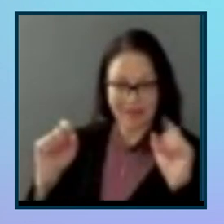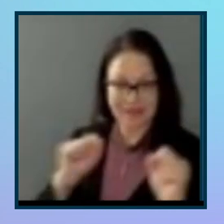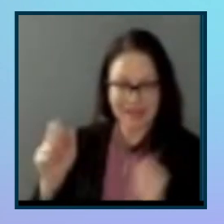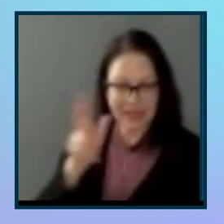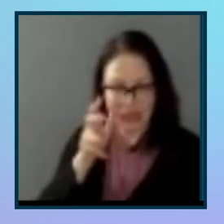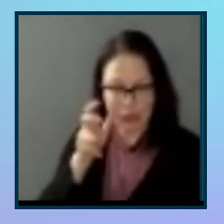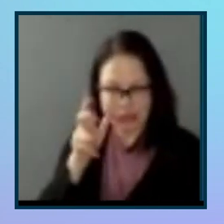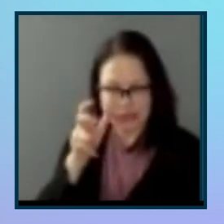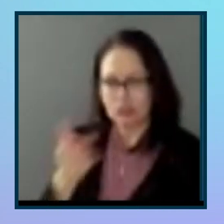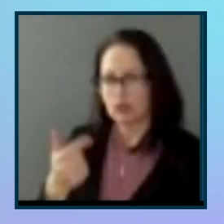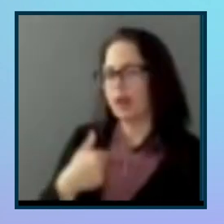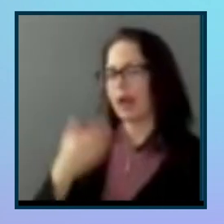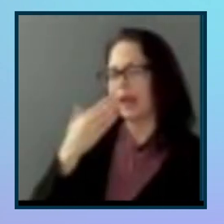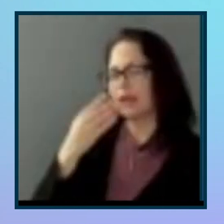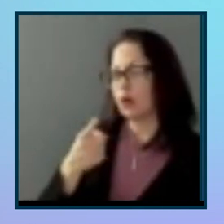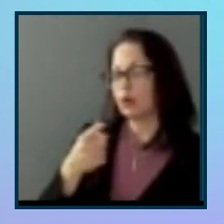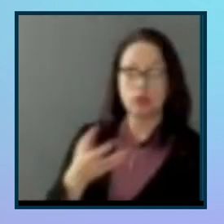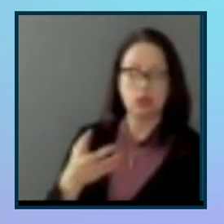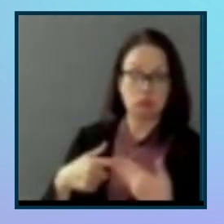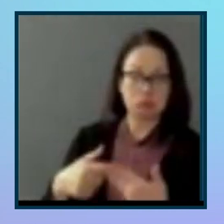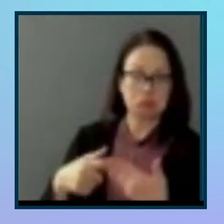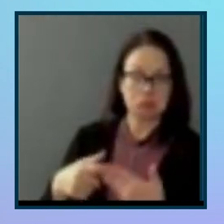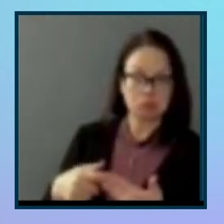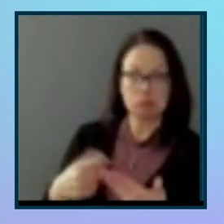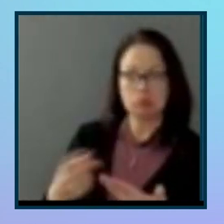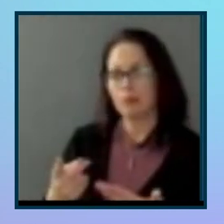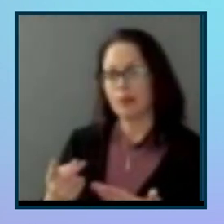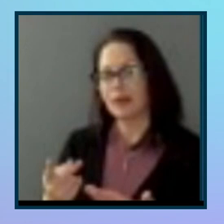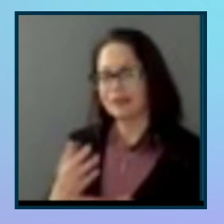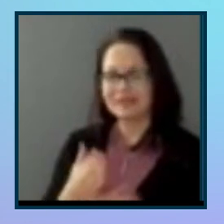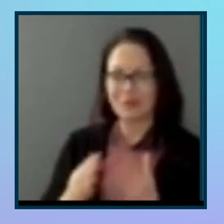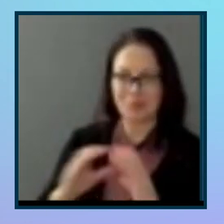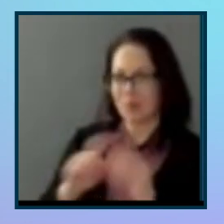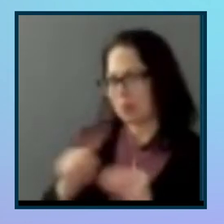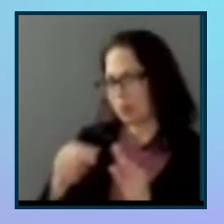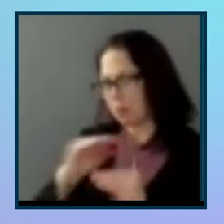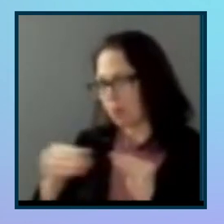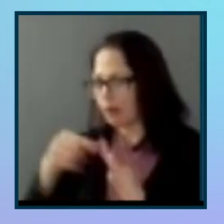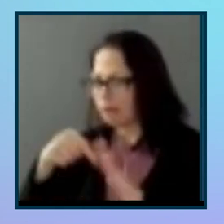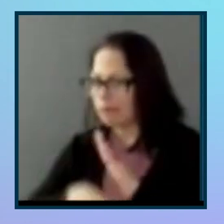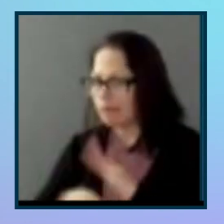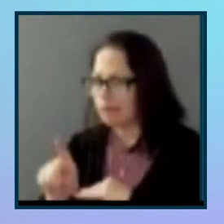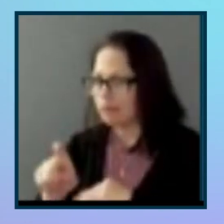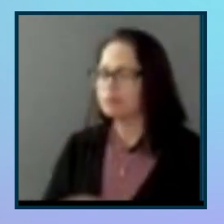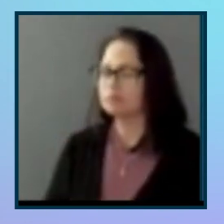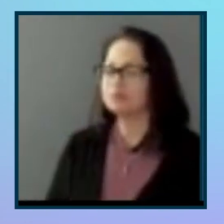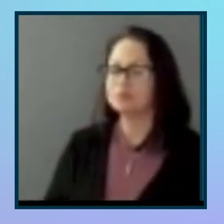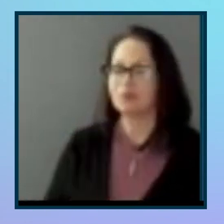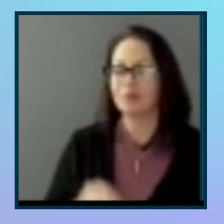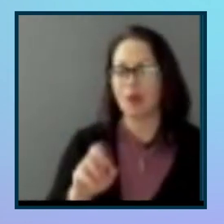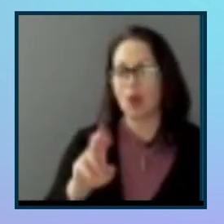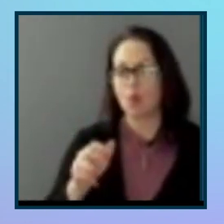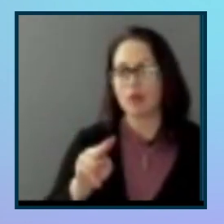to? I know you tapped into some of that in your conversation, but looking for a little bit more exploration there. Yeah. So for,